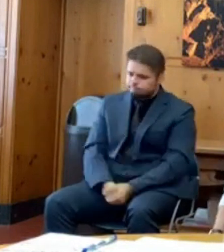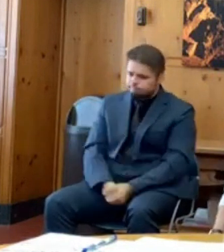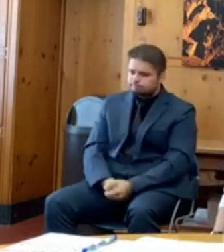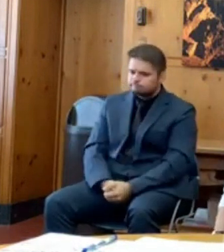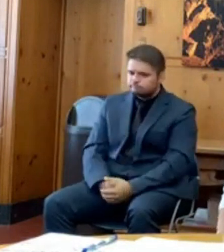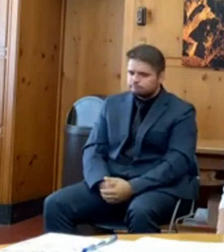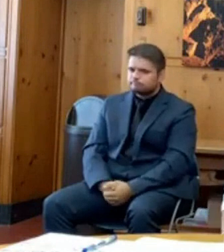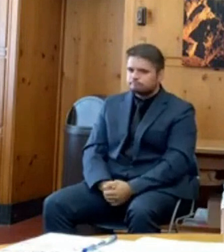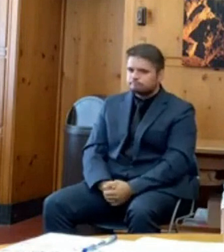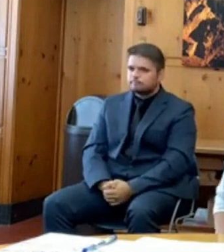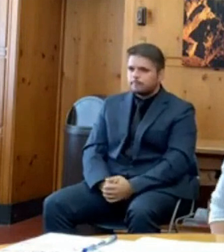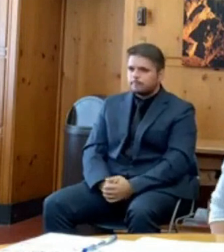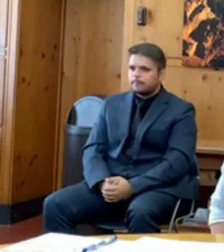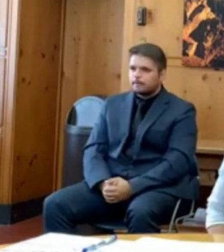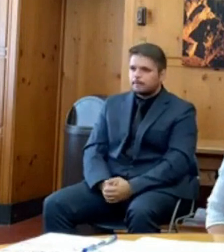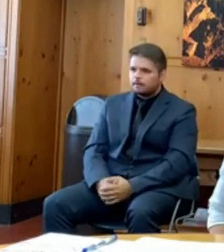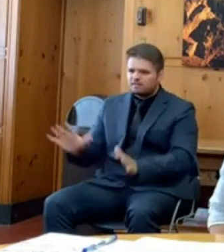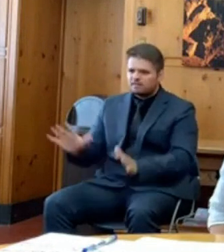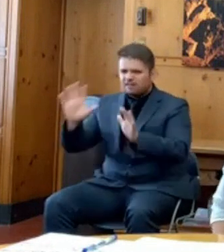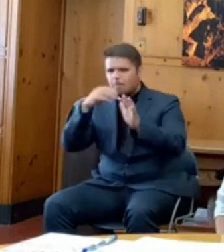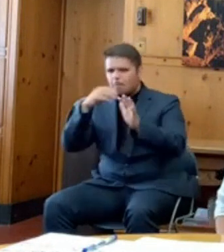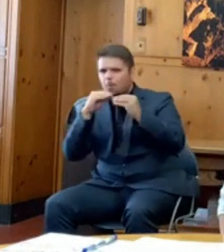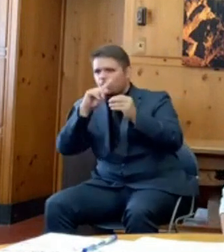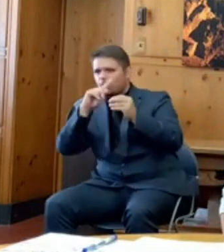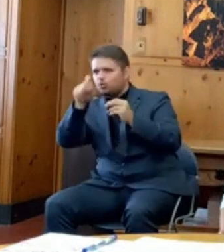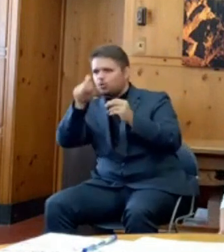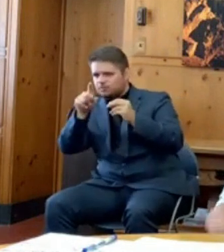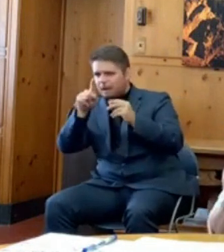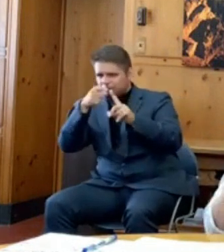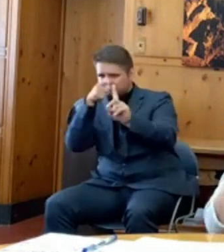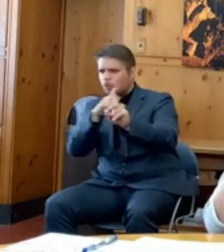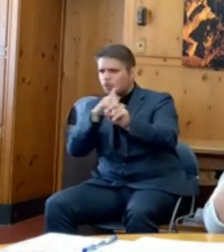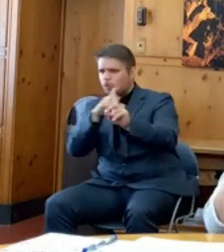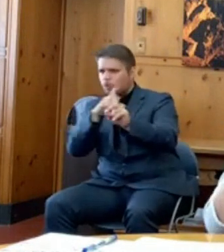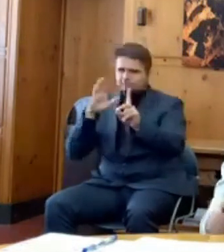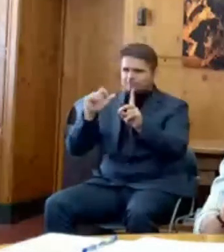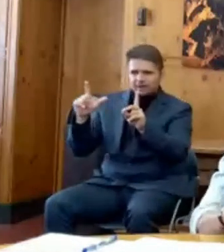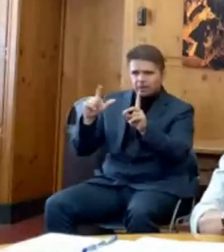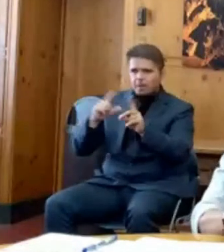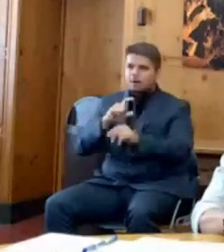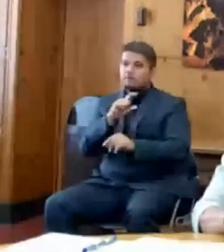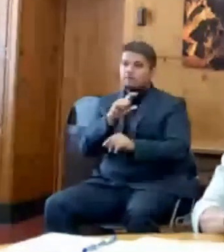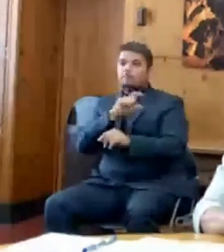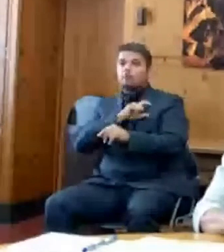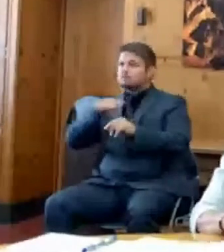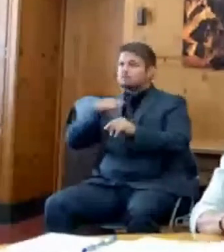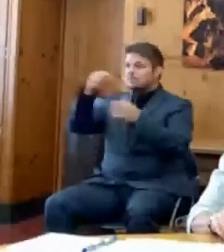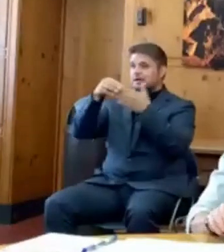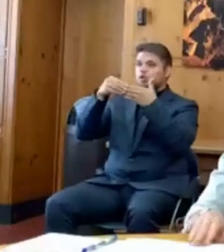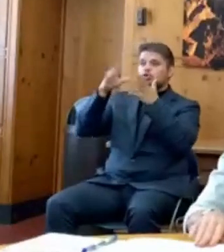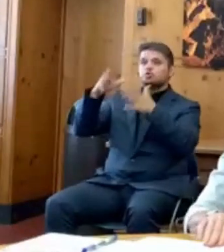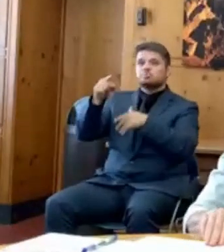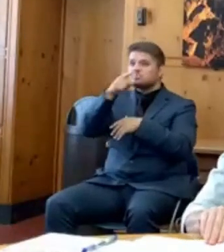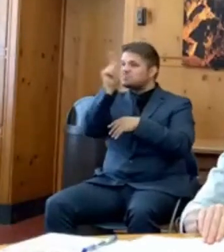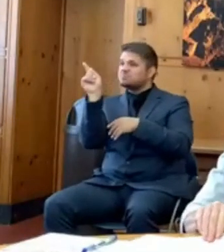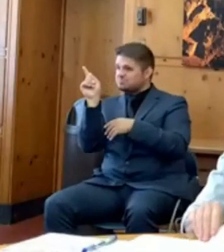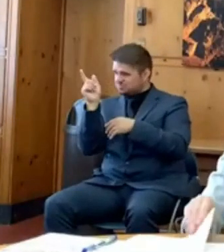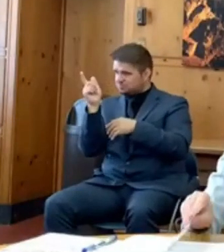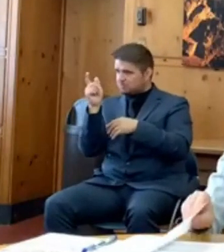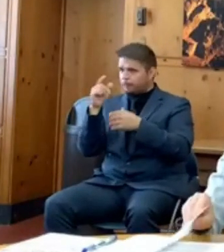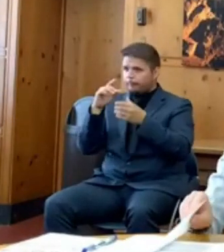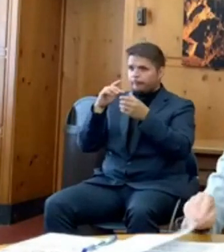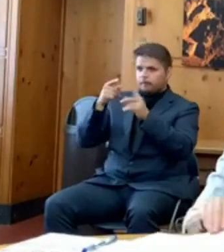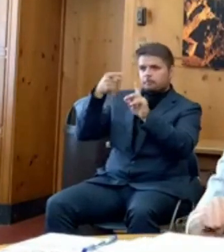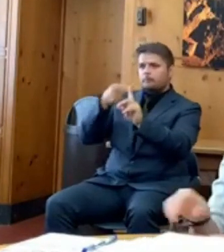Thanks. And quick follow-up on the policing bills. Some law enforcement leaders had described the chokehold and other